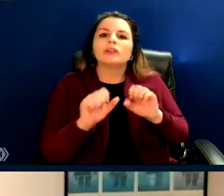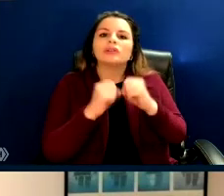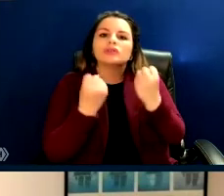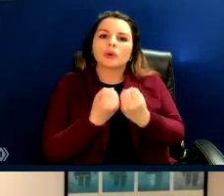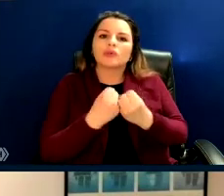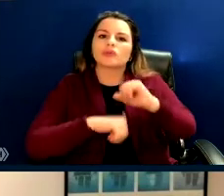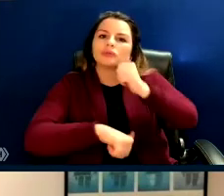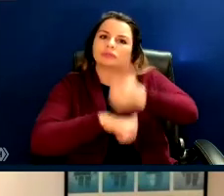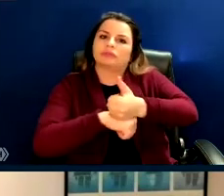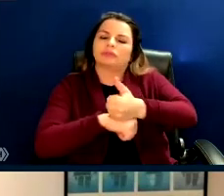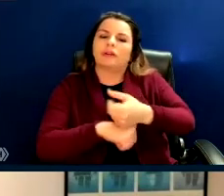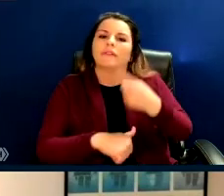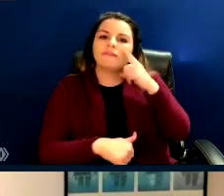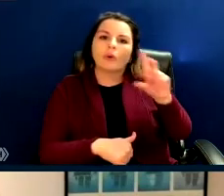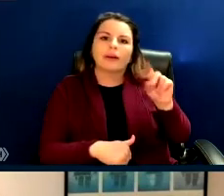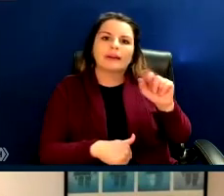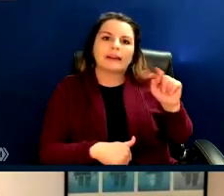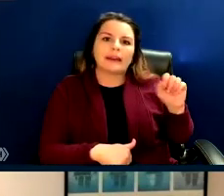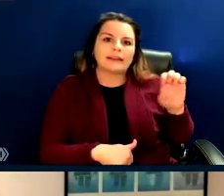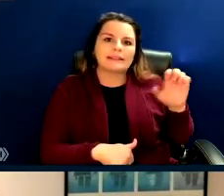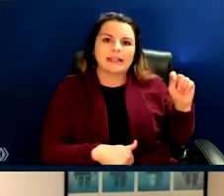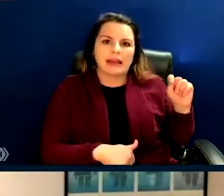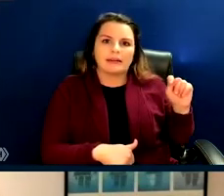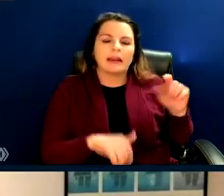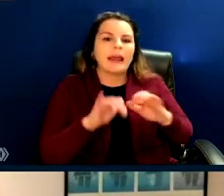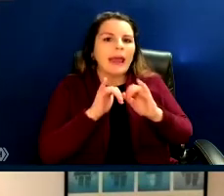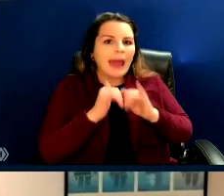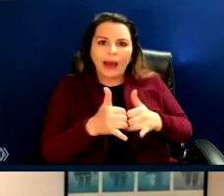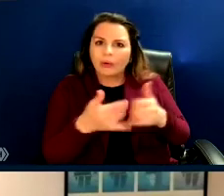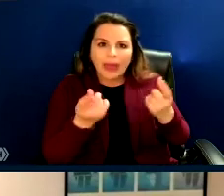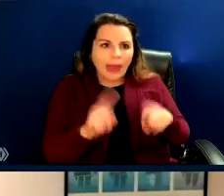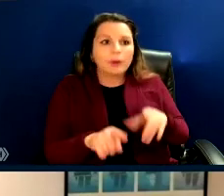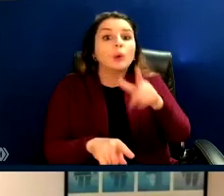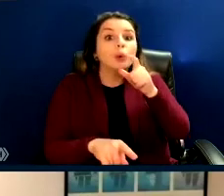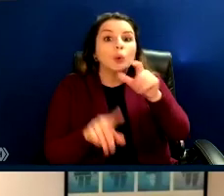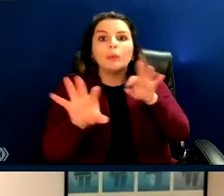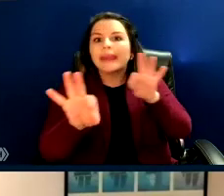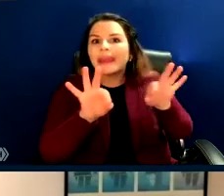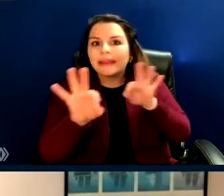We need to understand, right, how data sets come into existence.